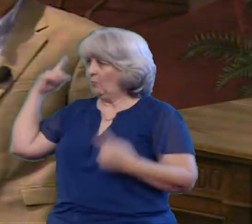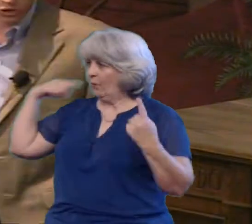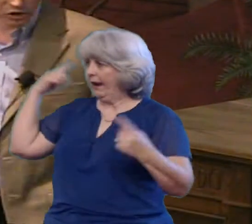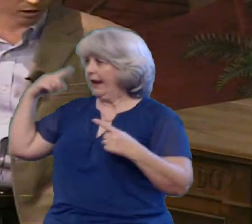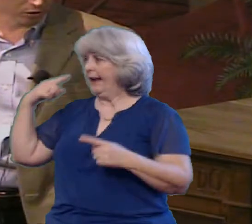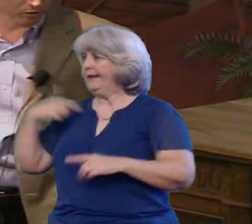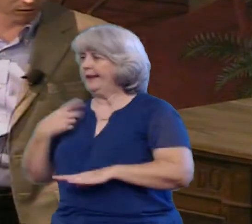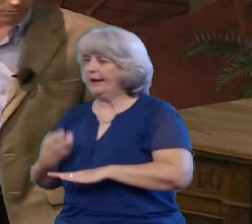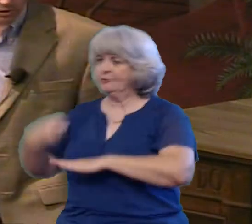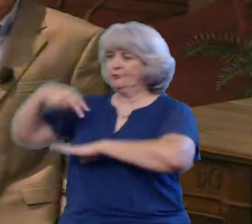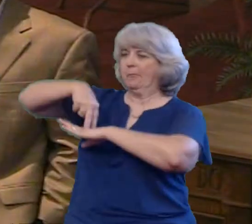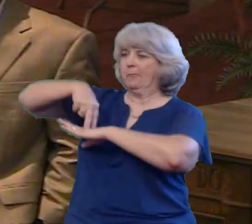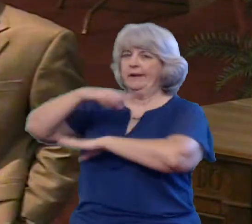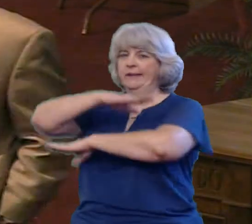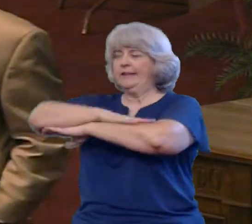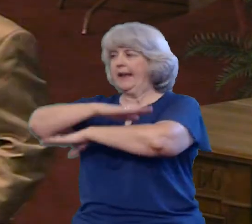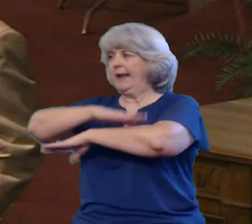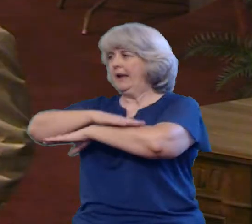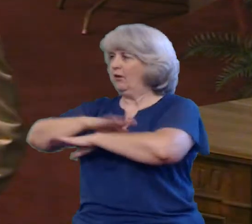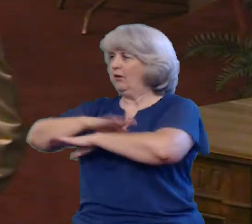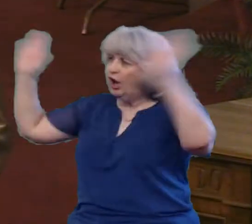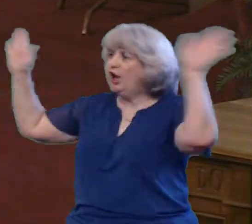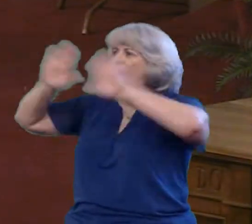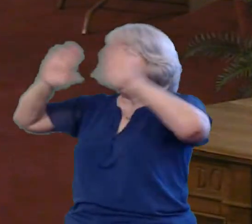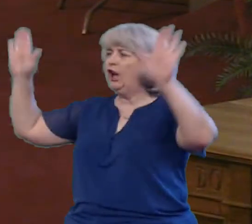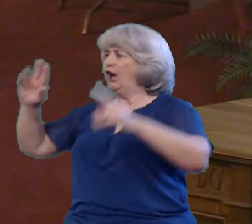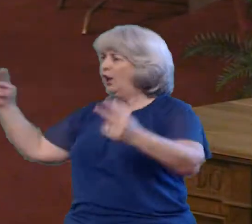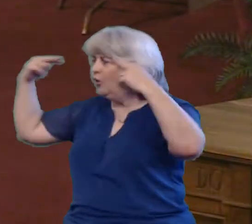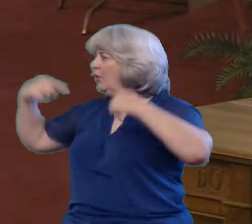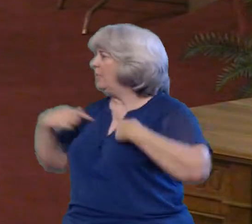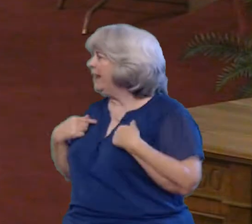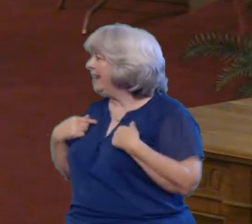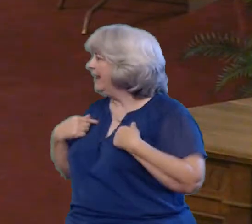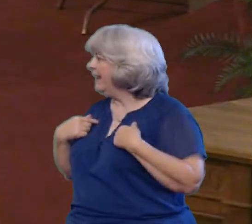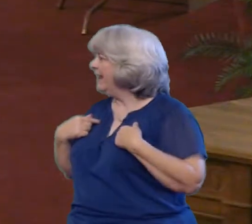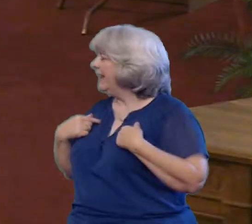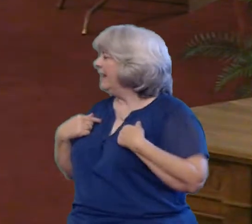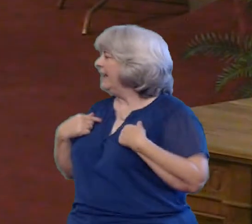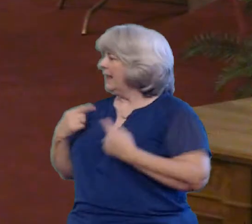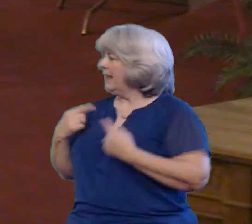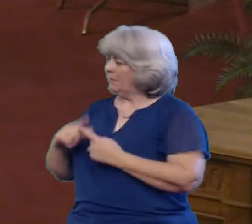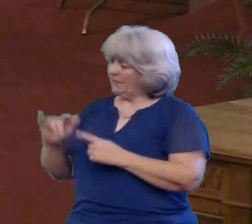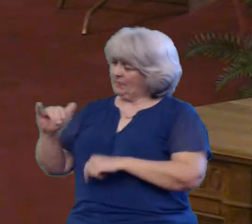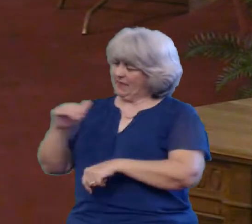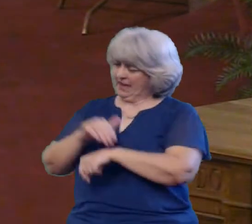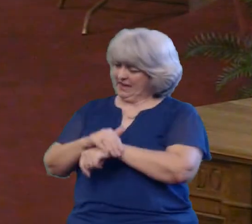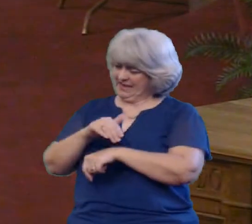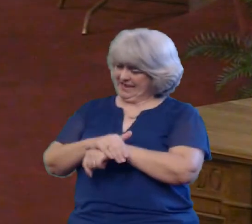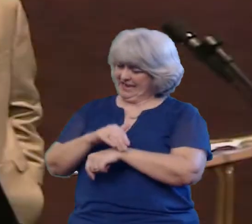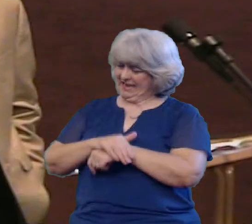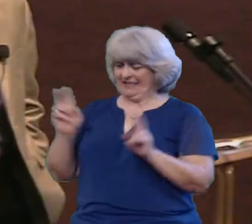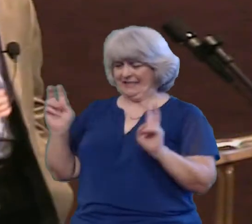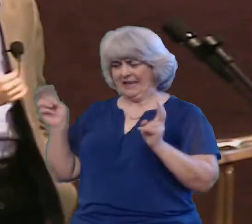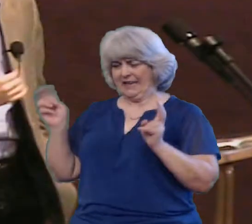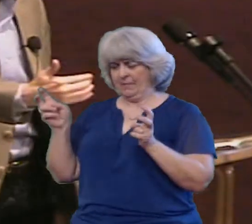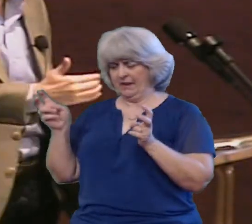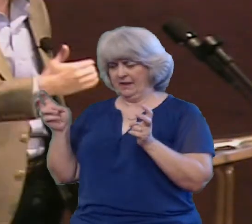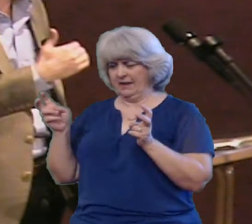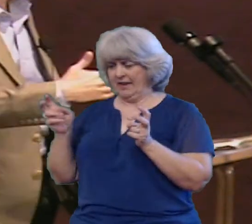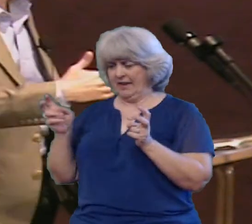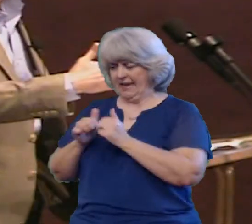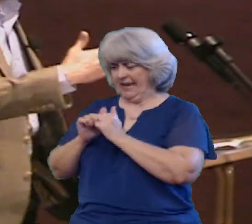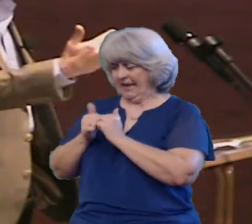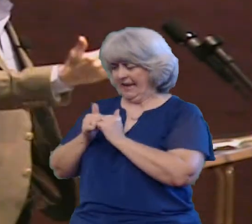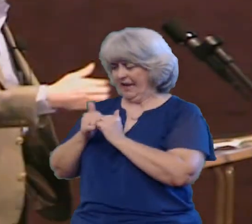tables and chairs And try to get attention But the main focus that night was to talk about How you can develop